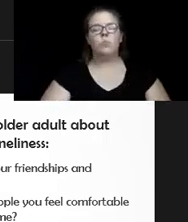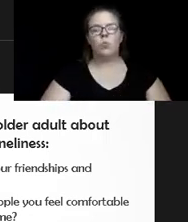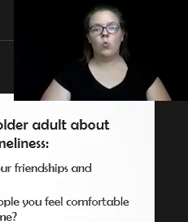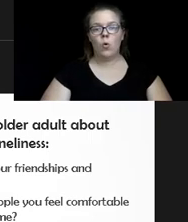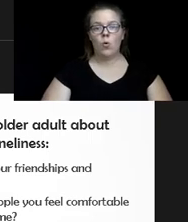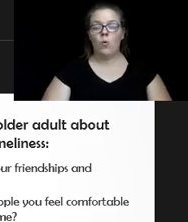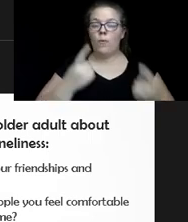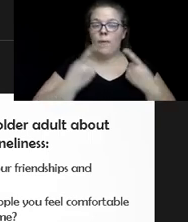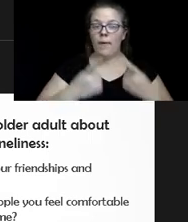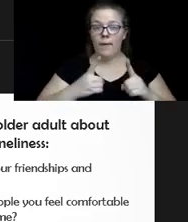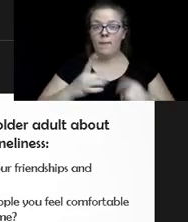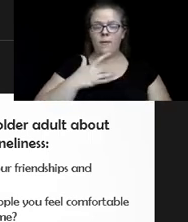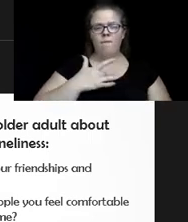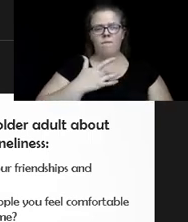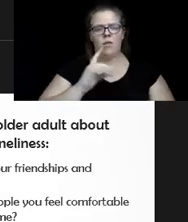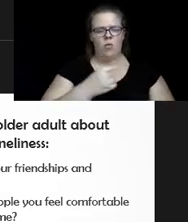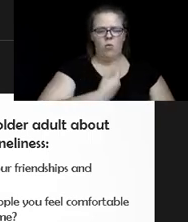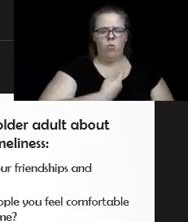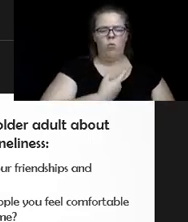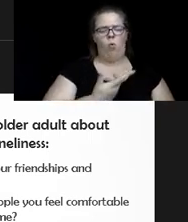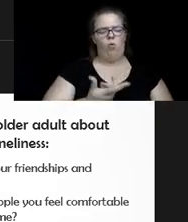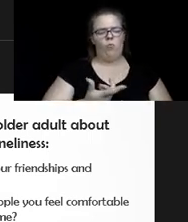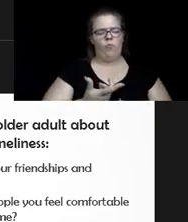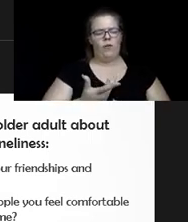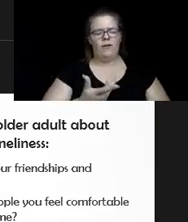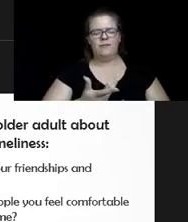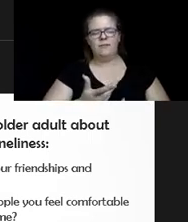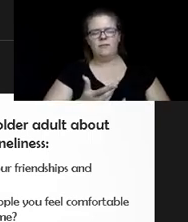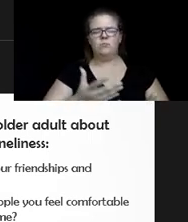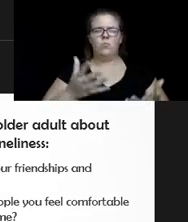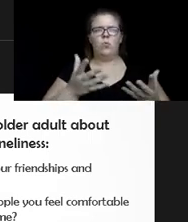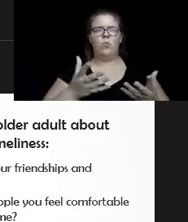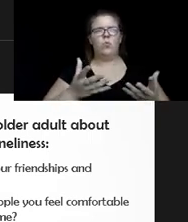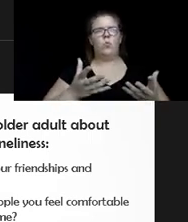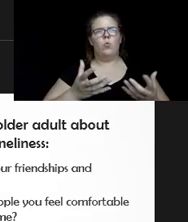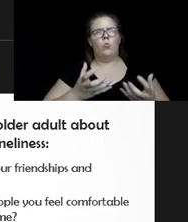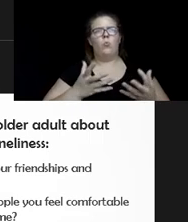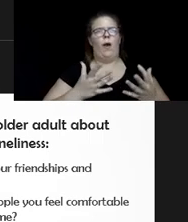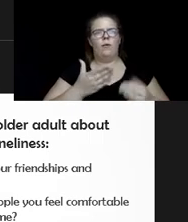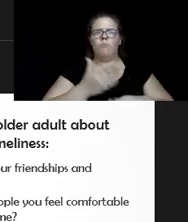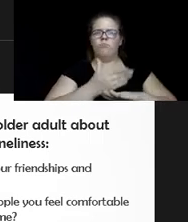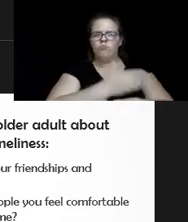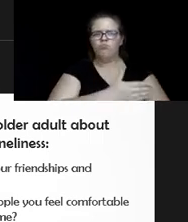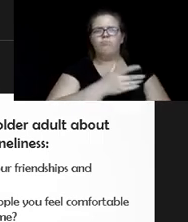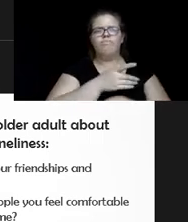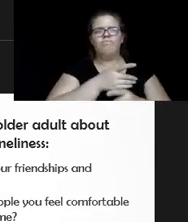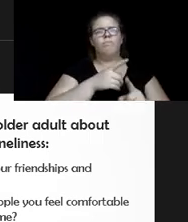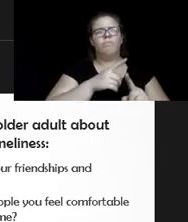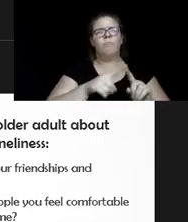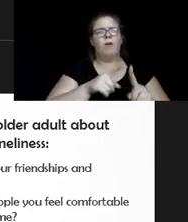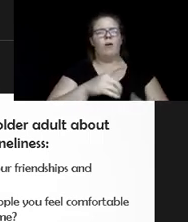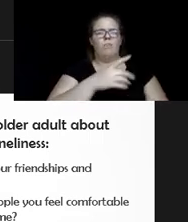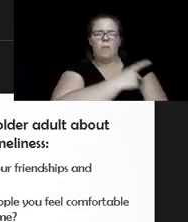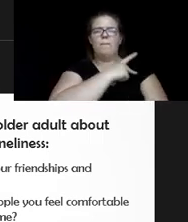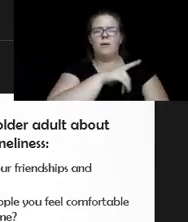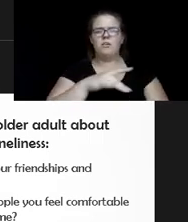loneliness and social isolation is it becomes a self fulfilling prophecy for many of our patients and clients, they feel like their time and